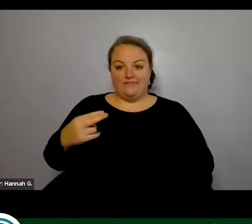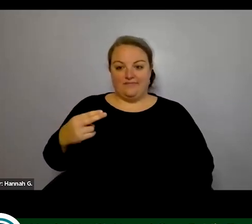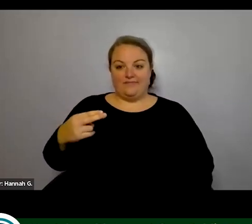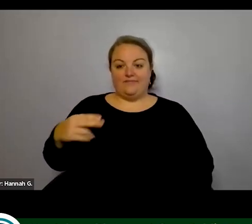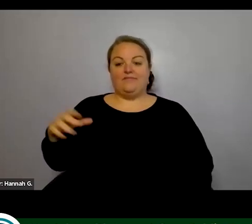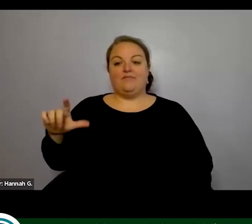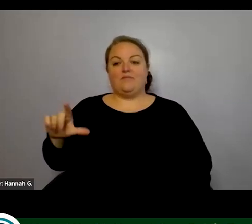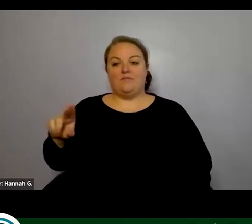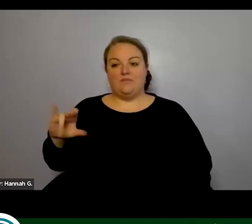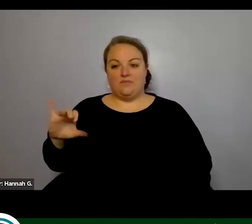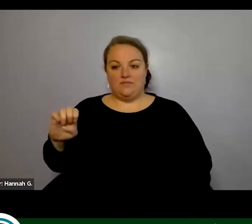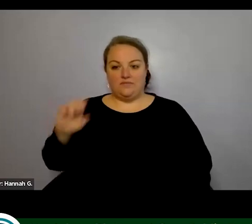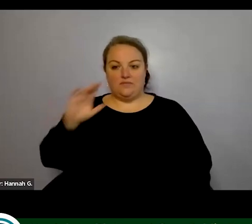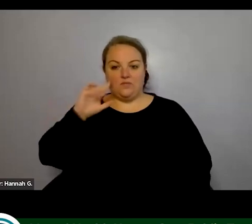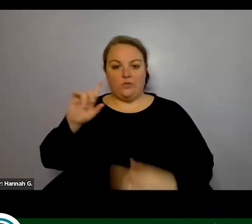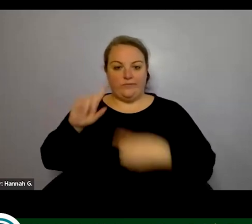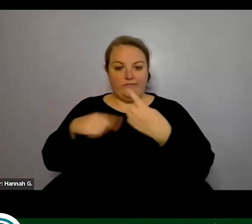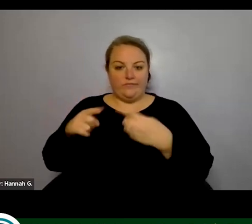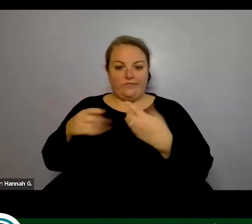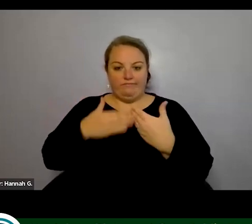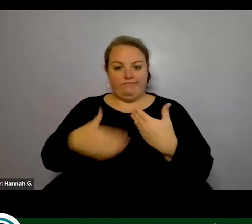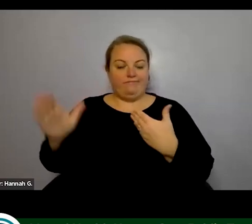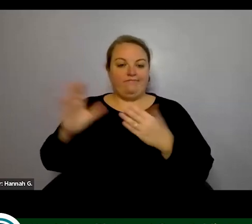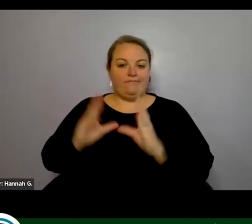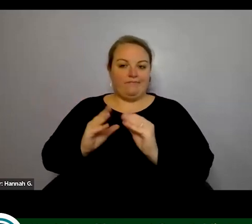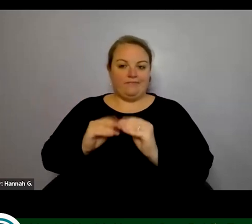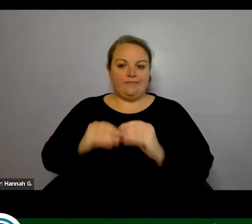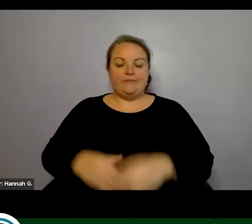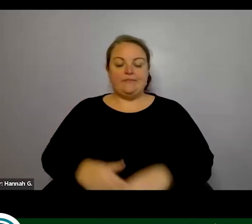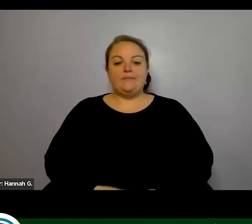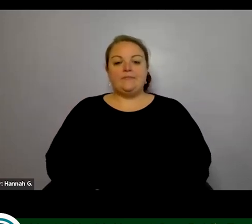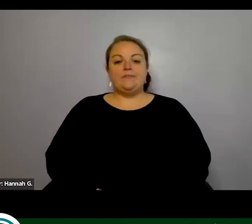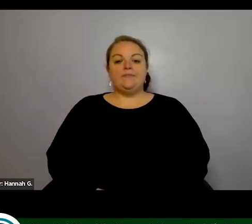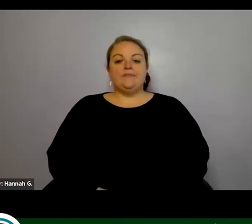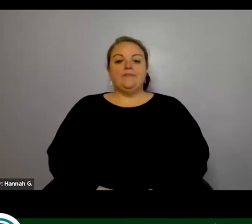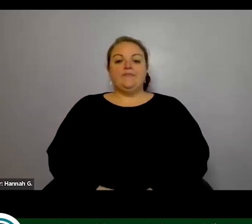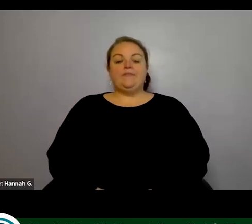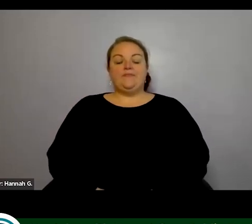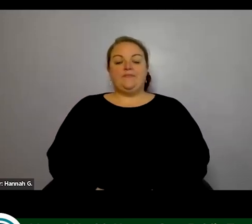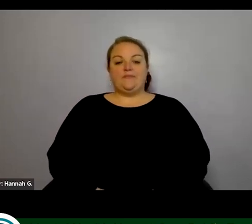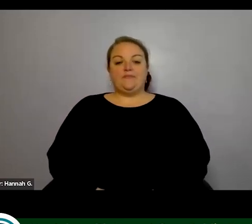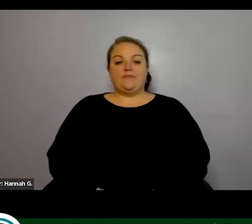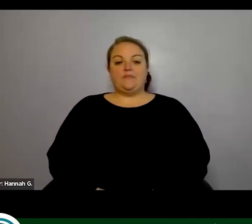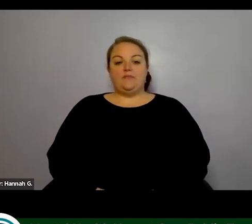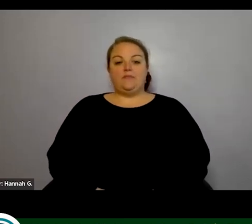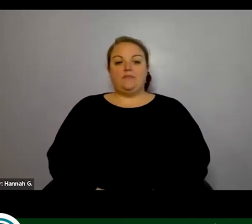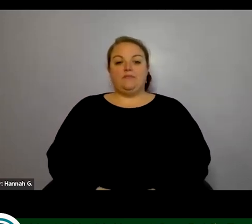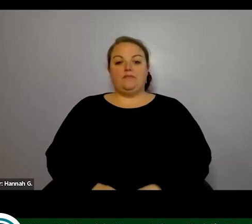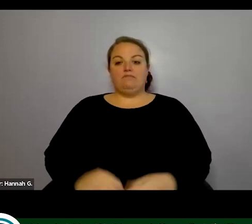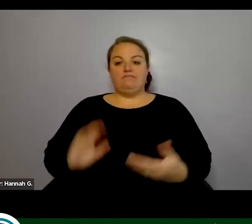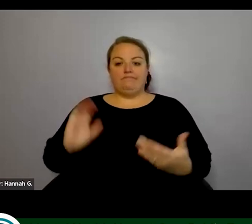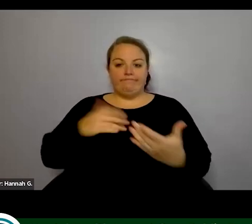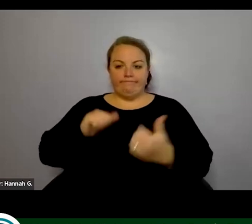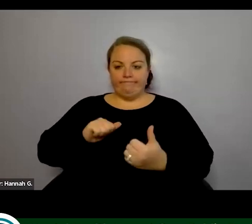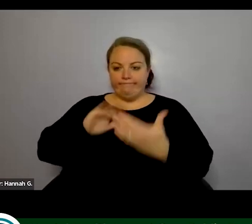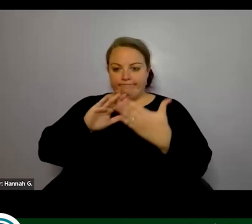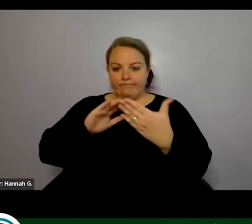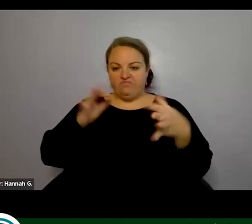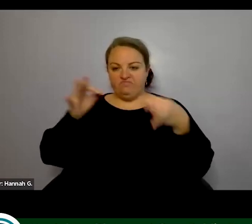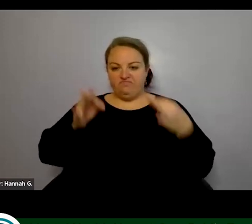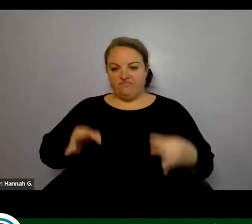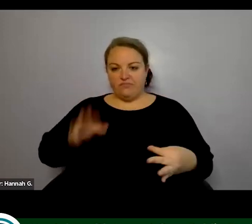will be signing throughout the session so i'd first like to review our format for tonight's webinar